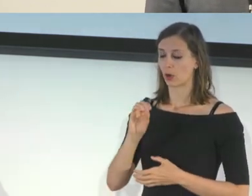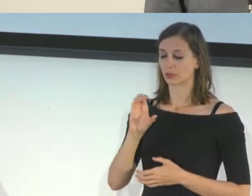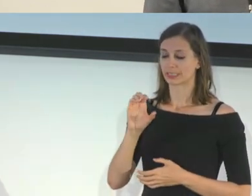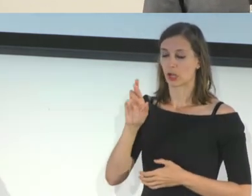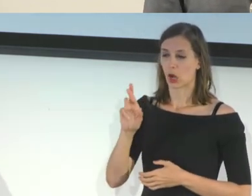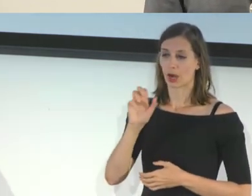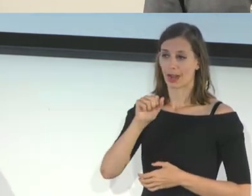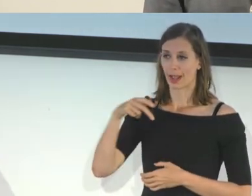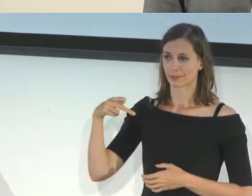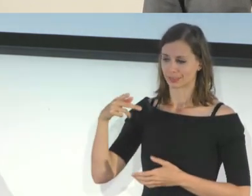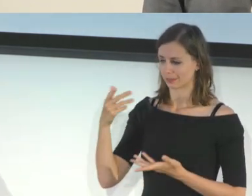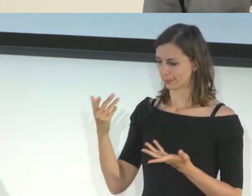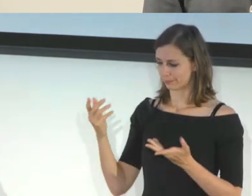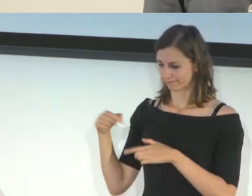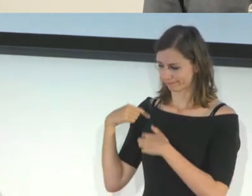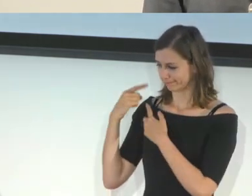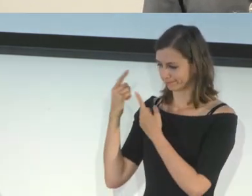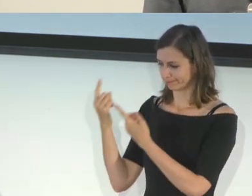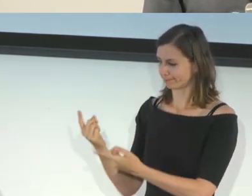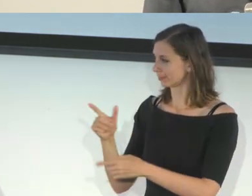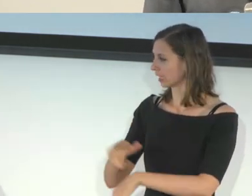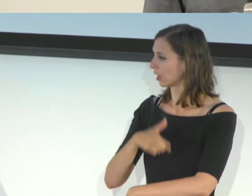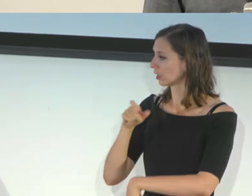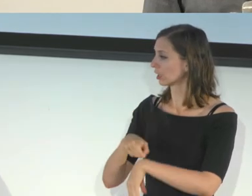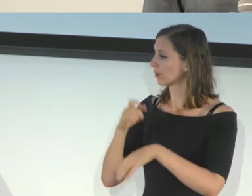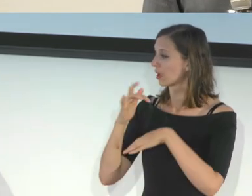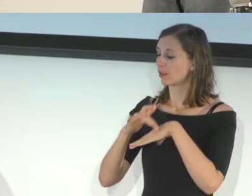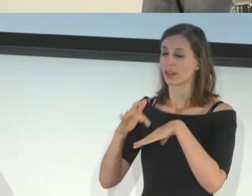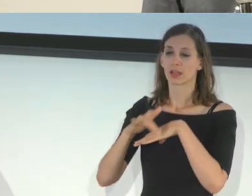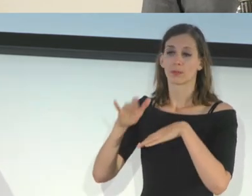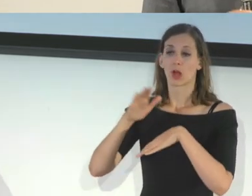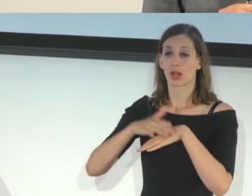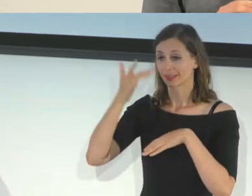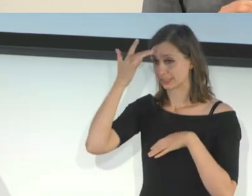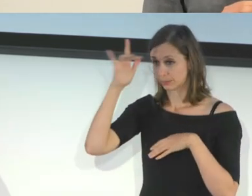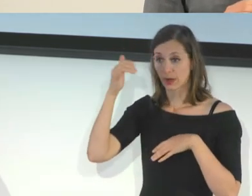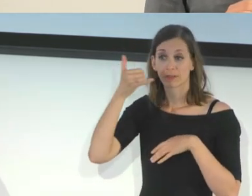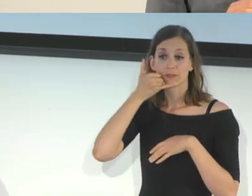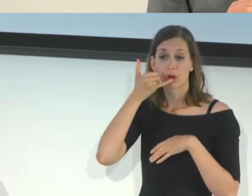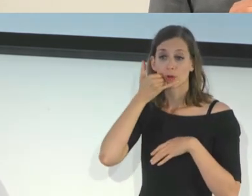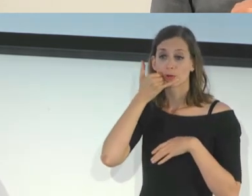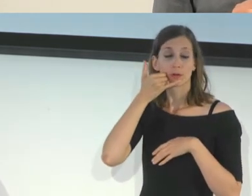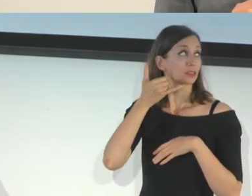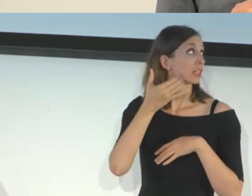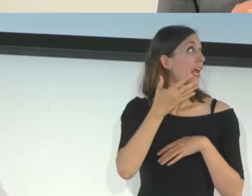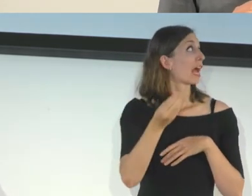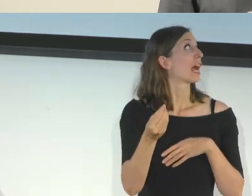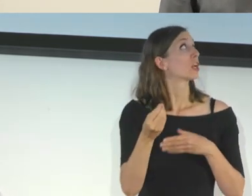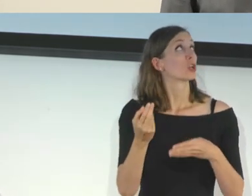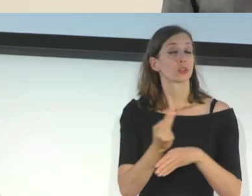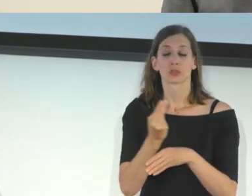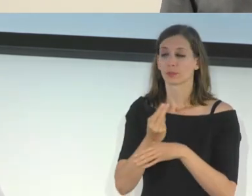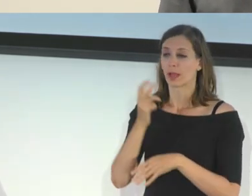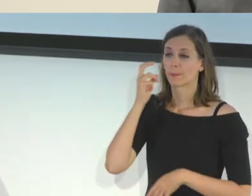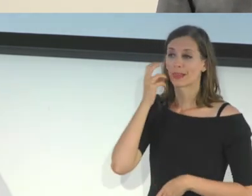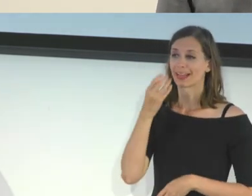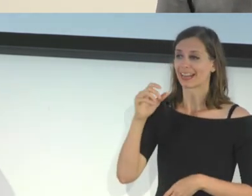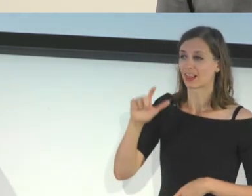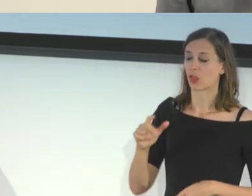have been around for a while. They are available on major smartphones and used by a lot of blind and low vision individuals.